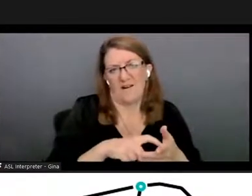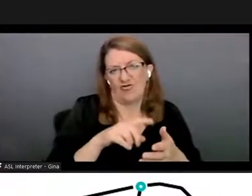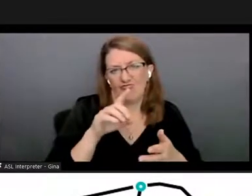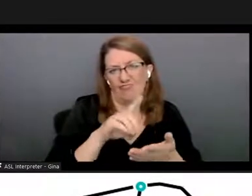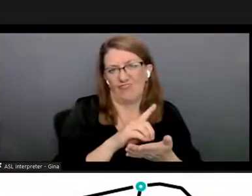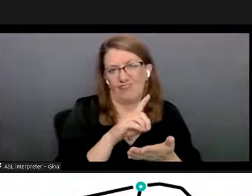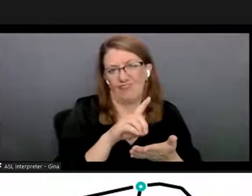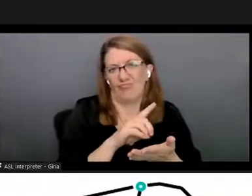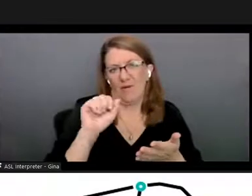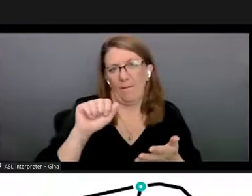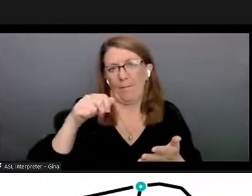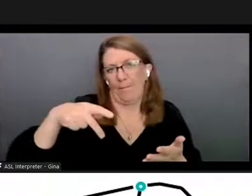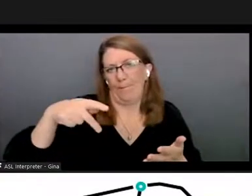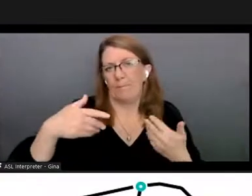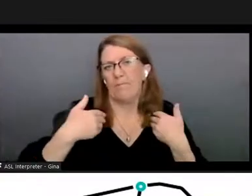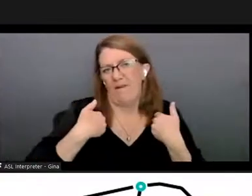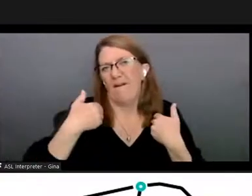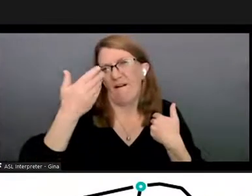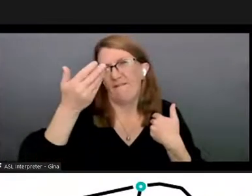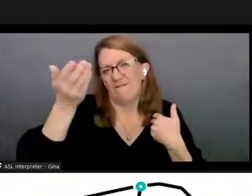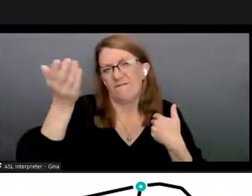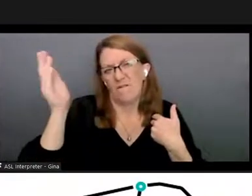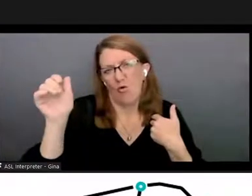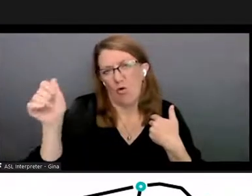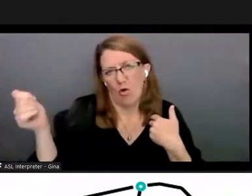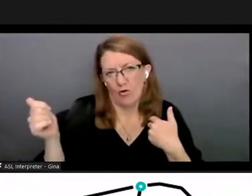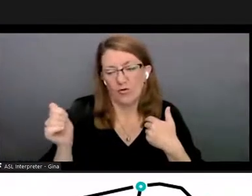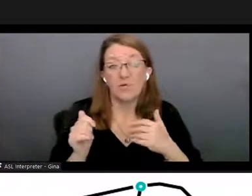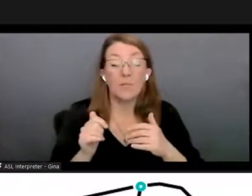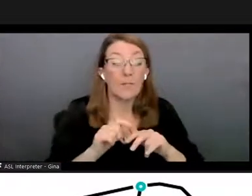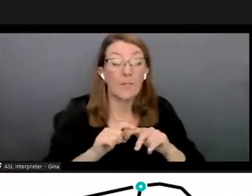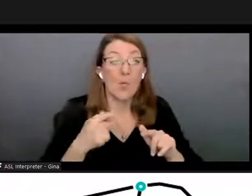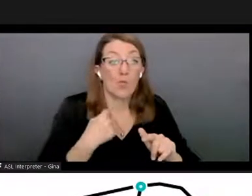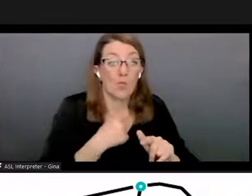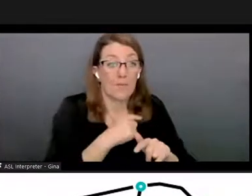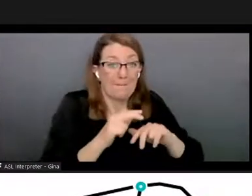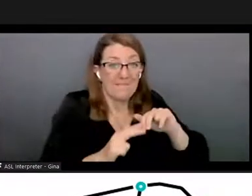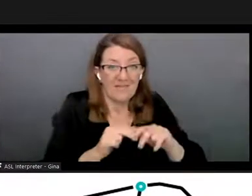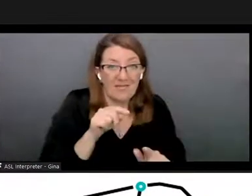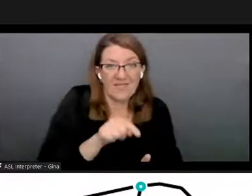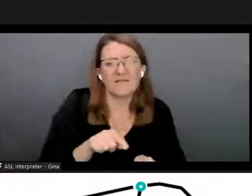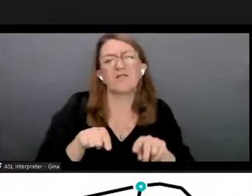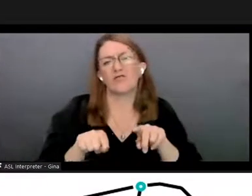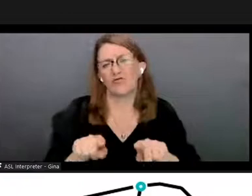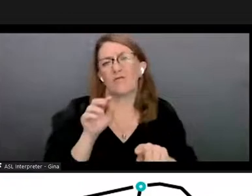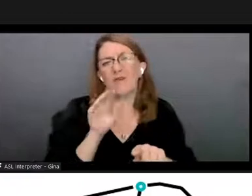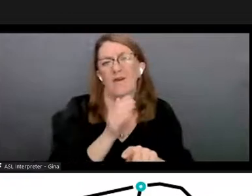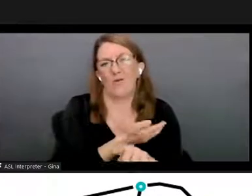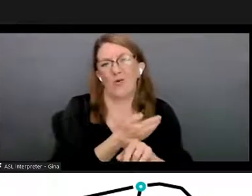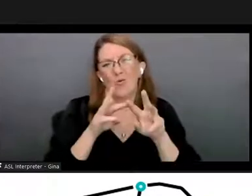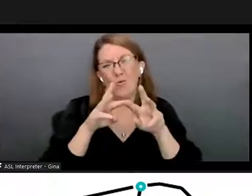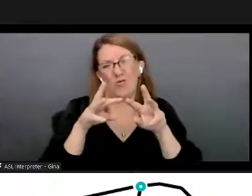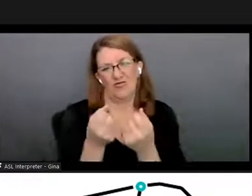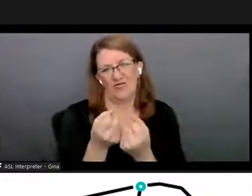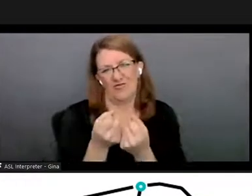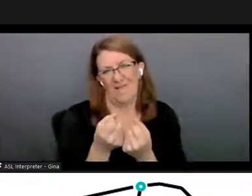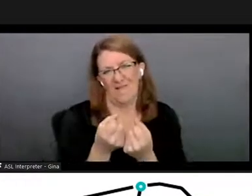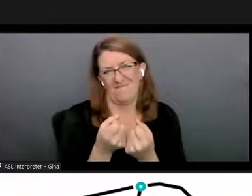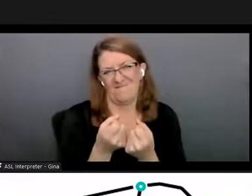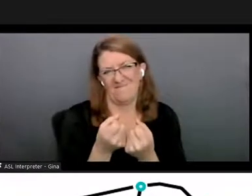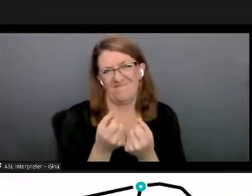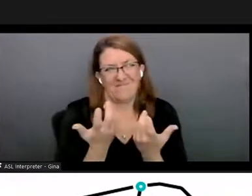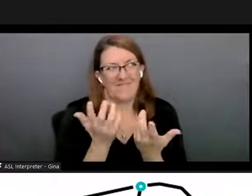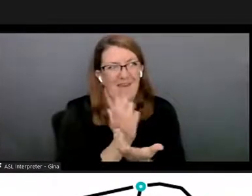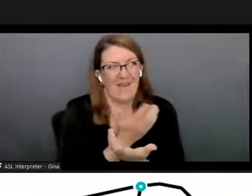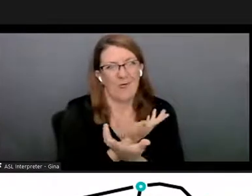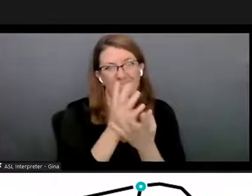app that that exists we built this app during the workshop out of our